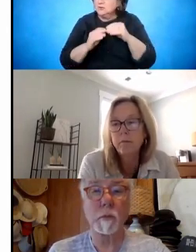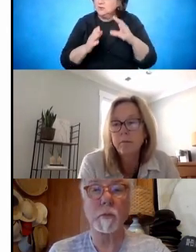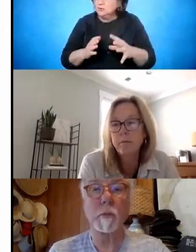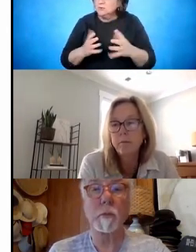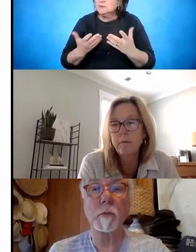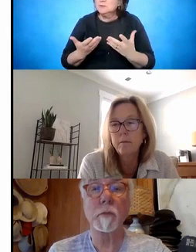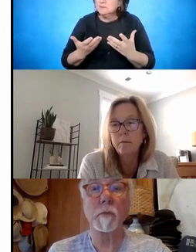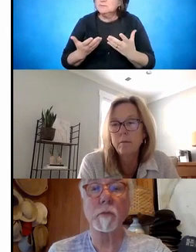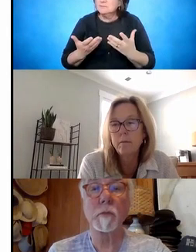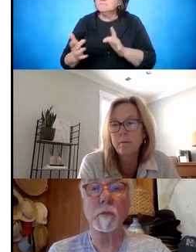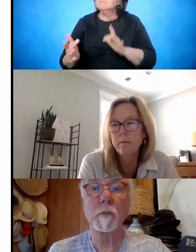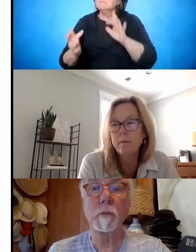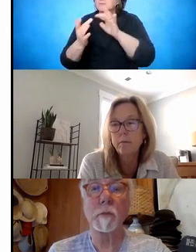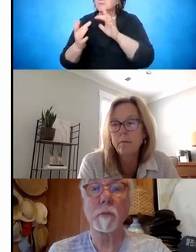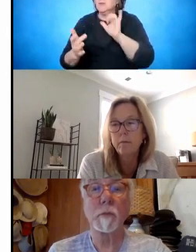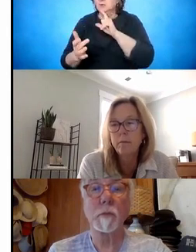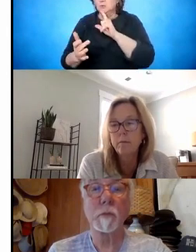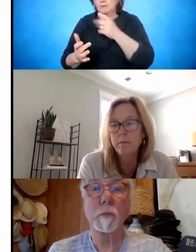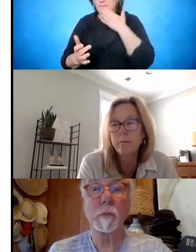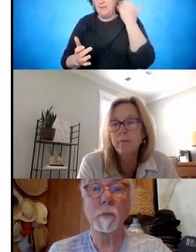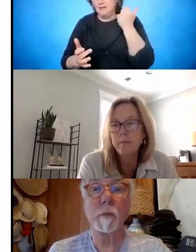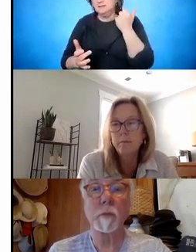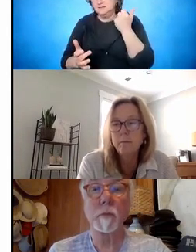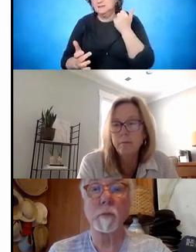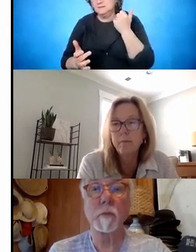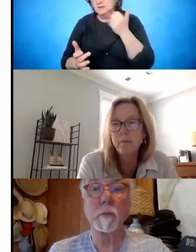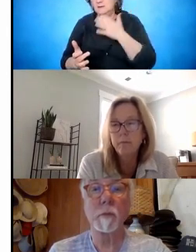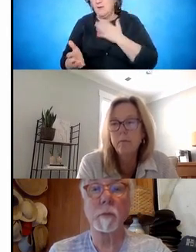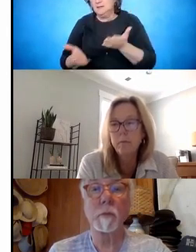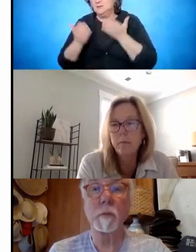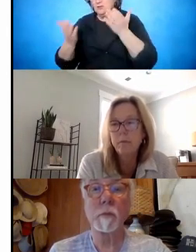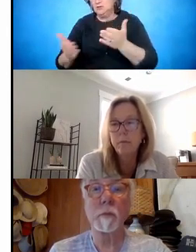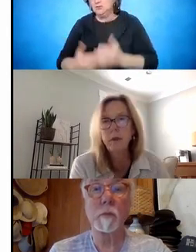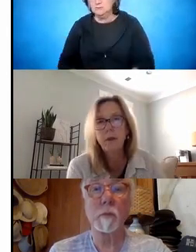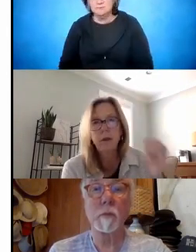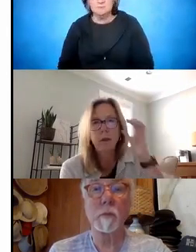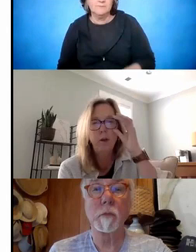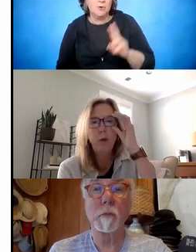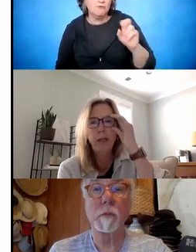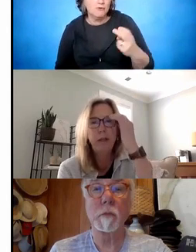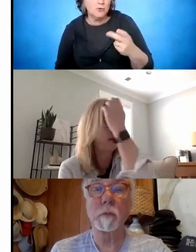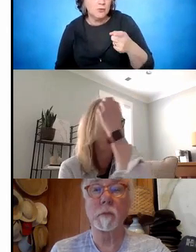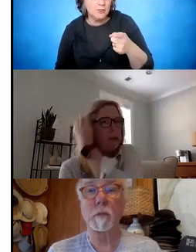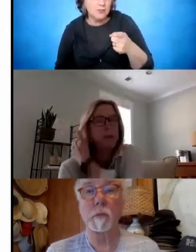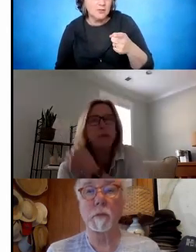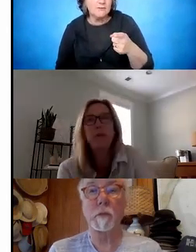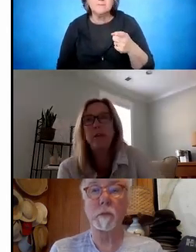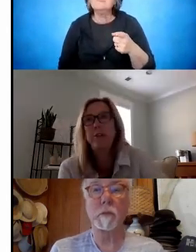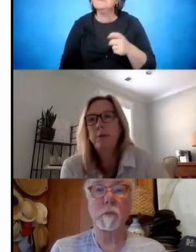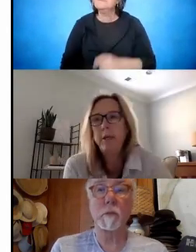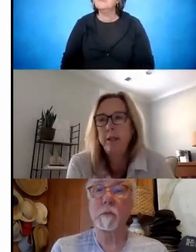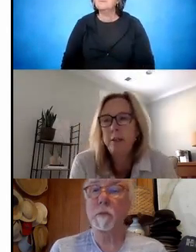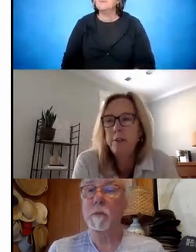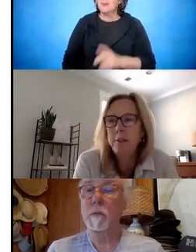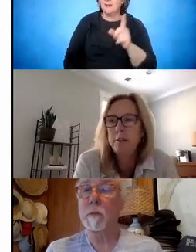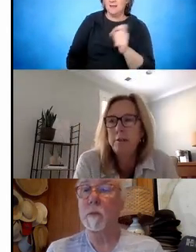I think contacting them and those partners would be one of my suggestions. And Ruth, I don't know if you have others. Well, and Mary, you might want to